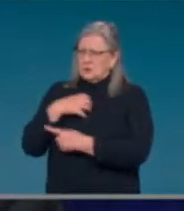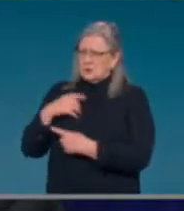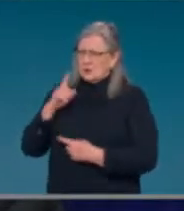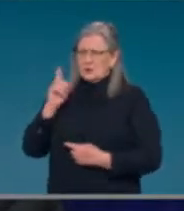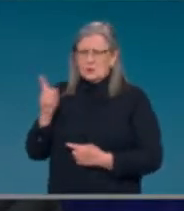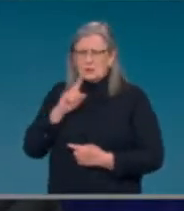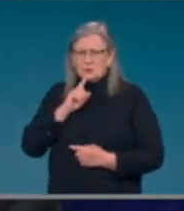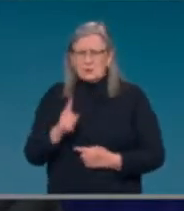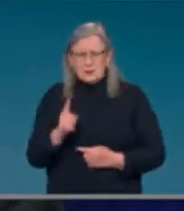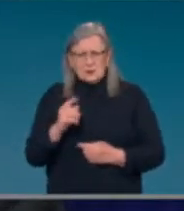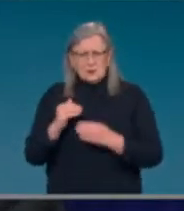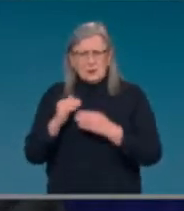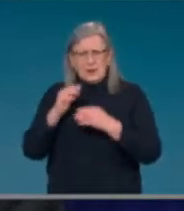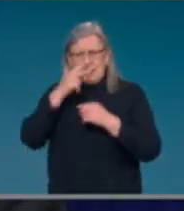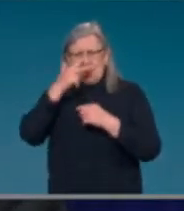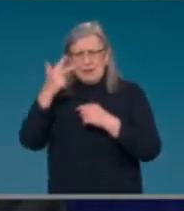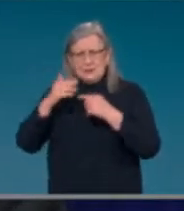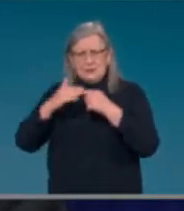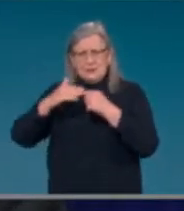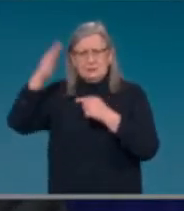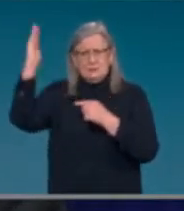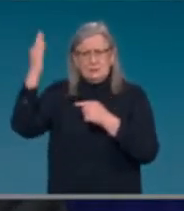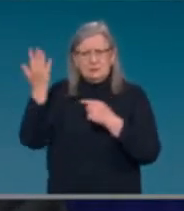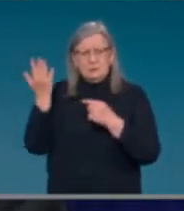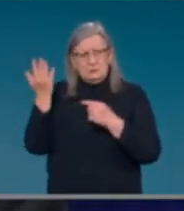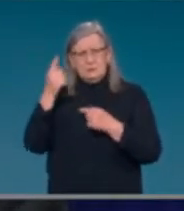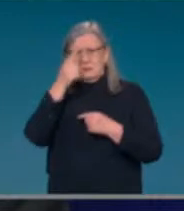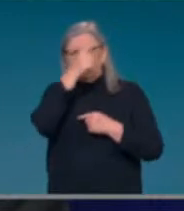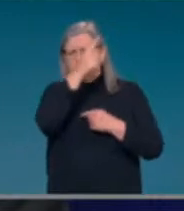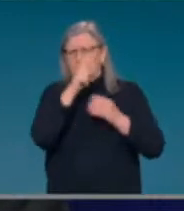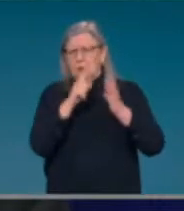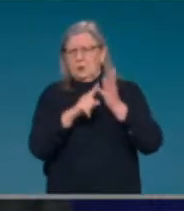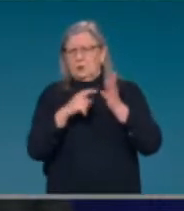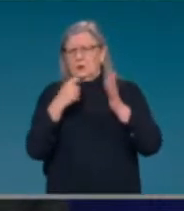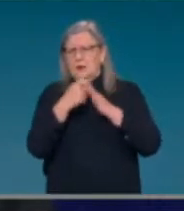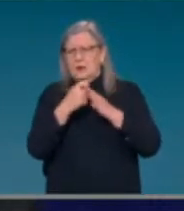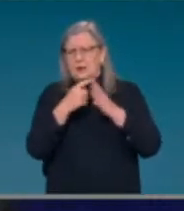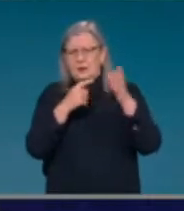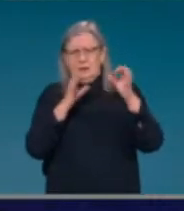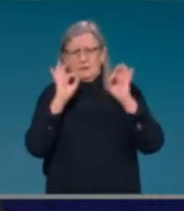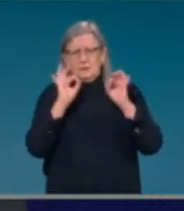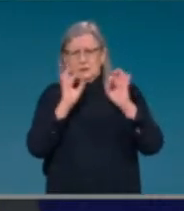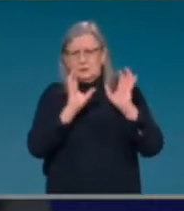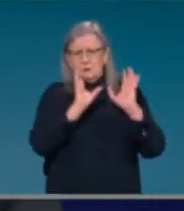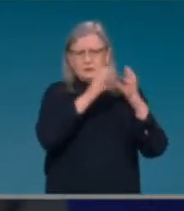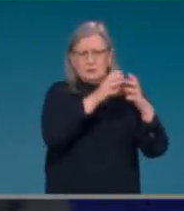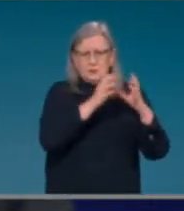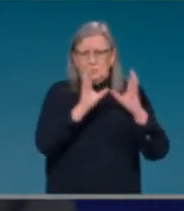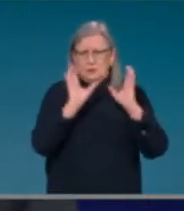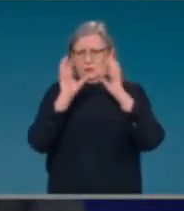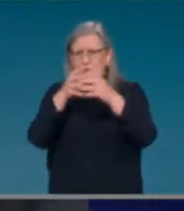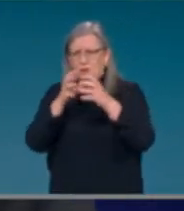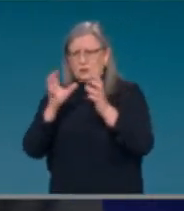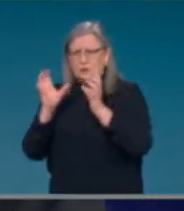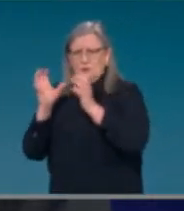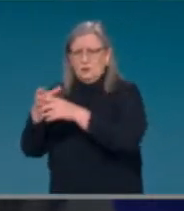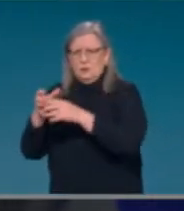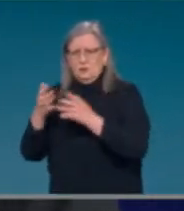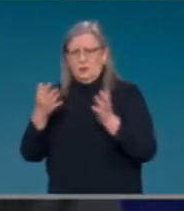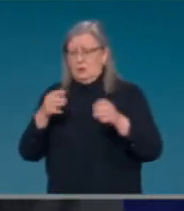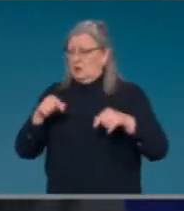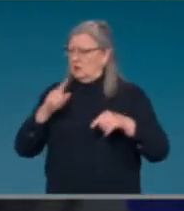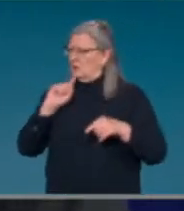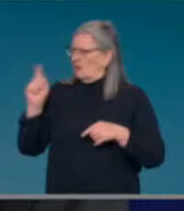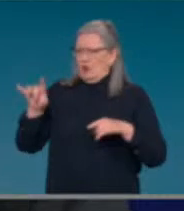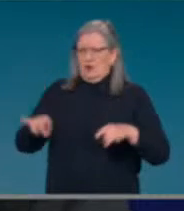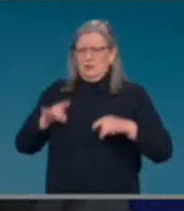they've got specific groups. It's not population-wide. So, why is it going to be different here? And also, one more, sorry, from Melbourne. On the